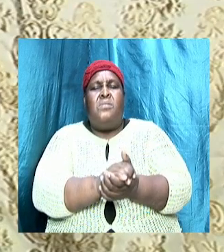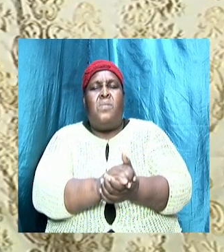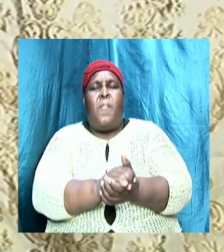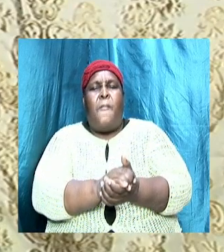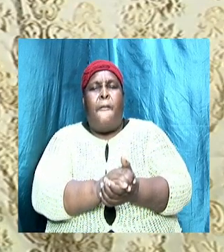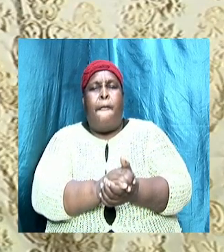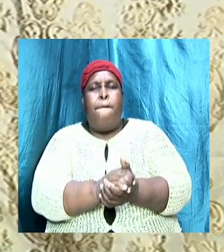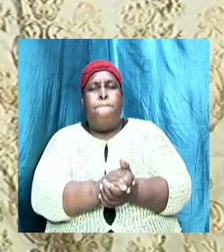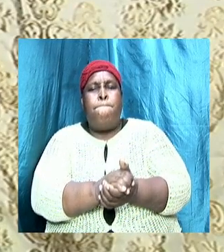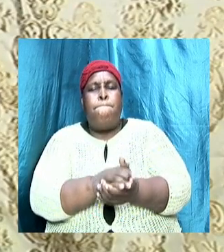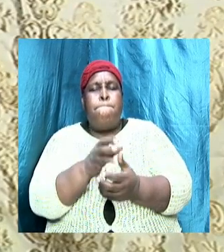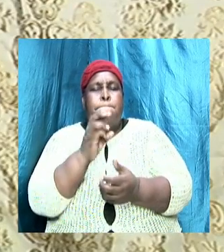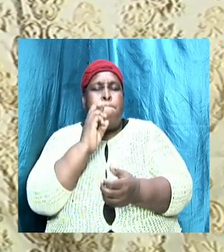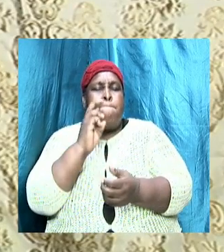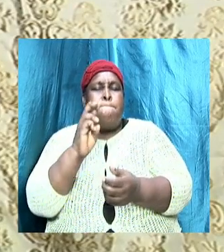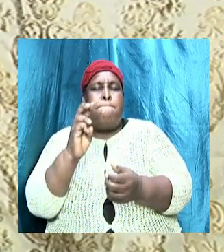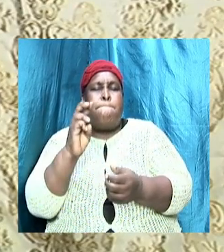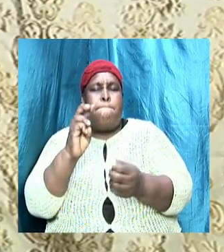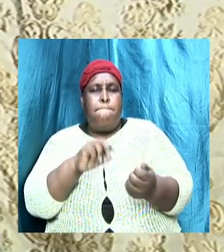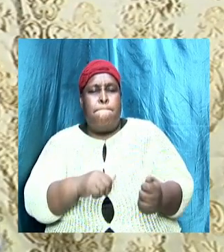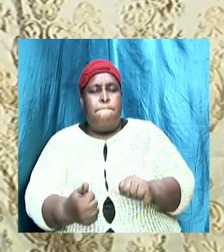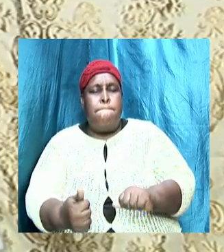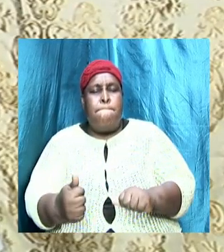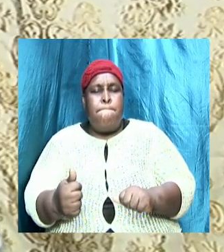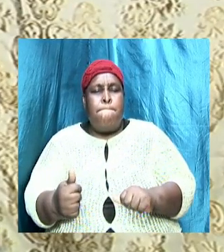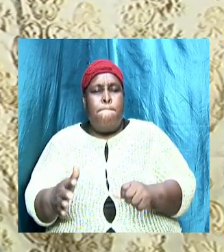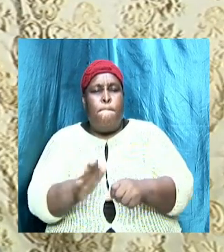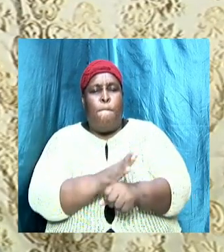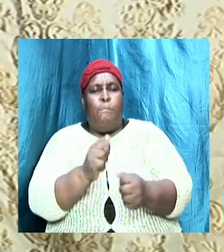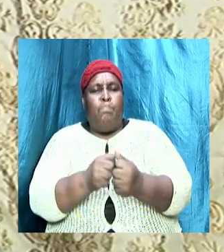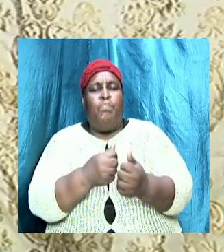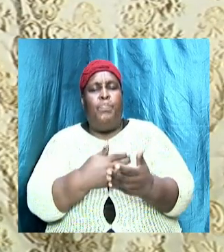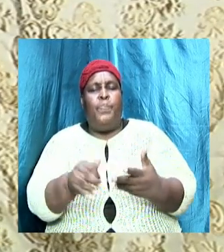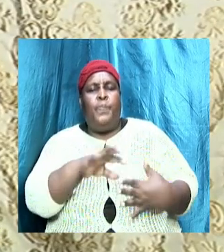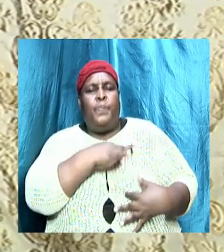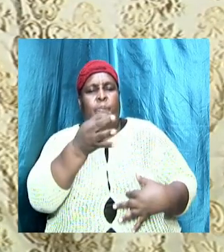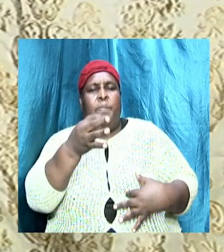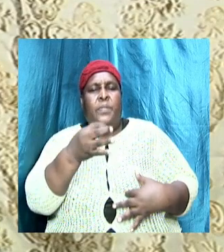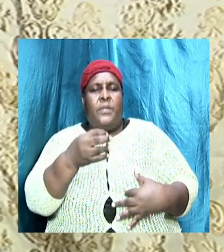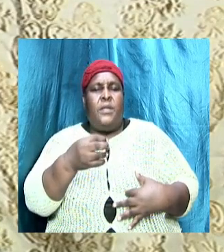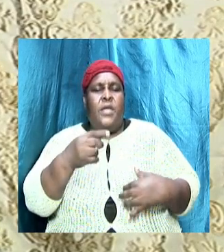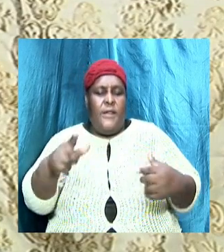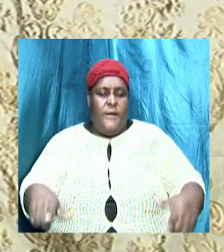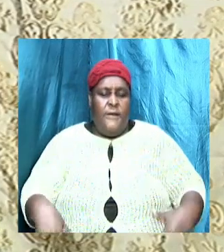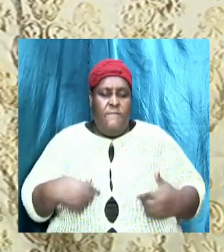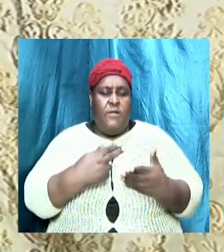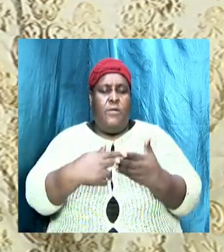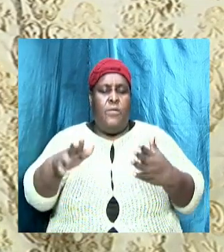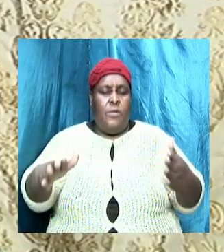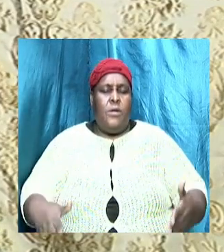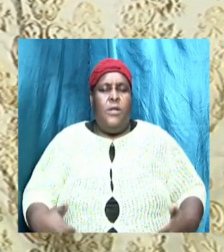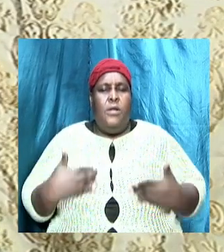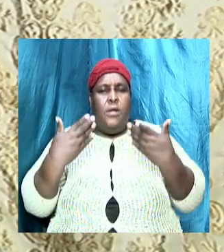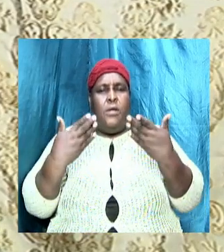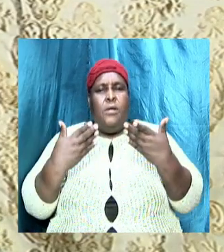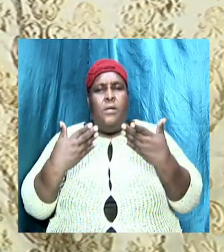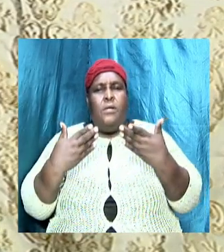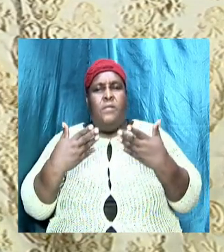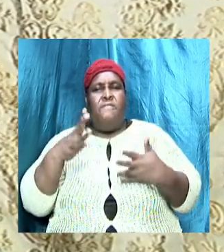water baptism in filling up the Holy Spirit and a holy life so we will review